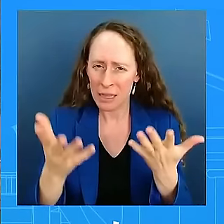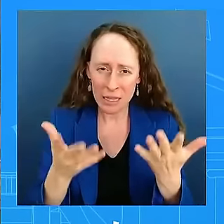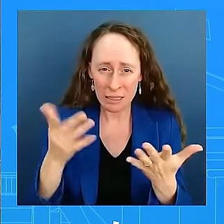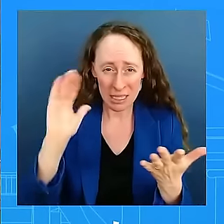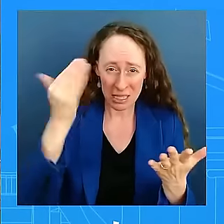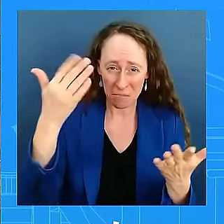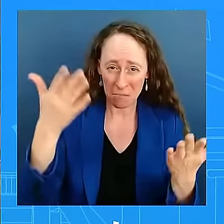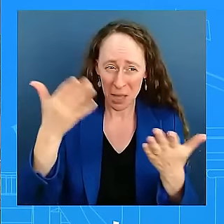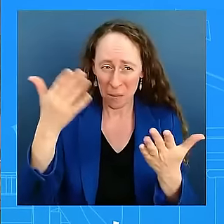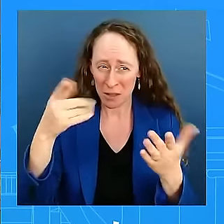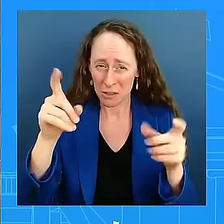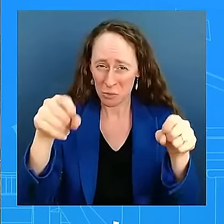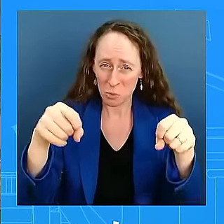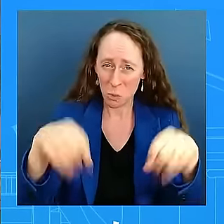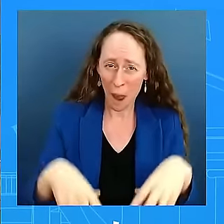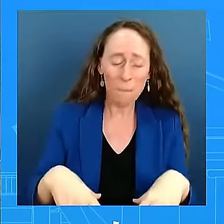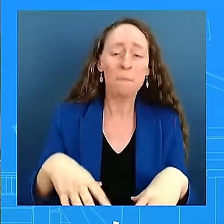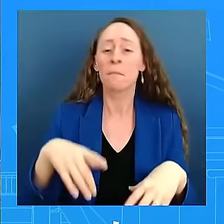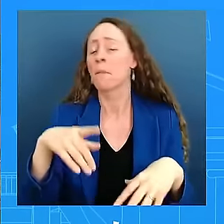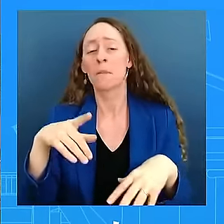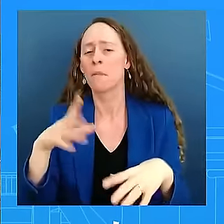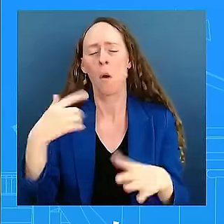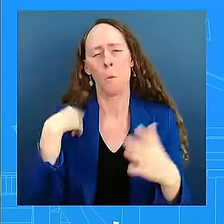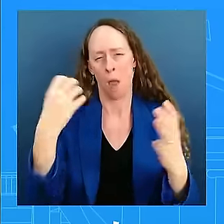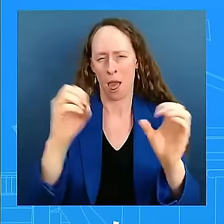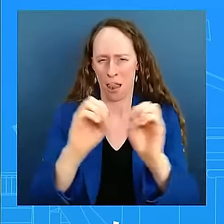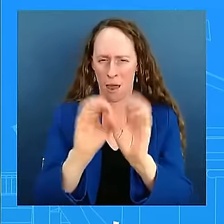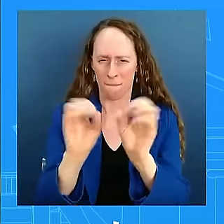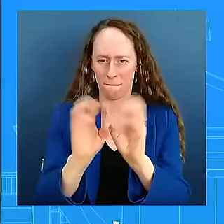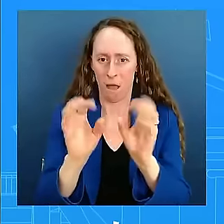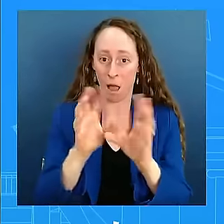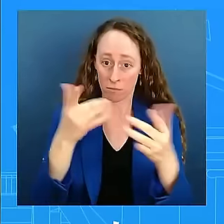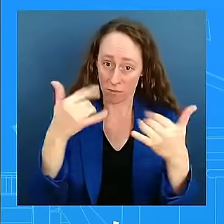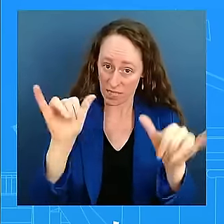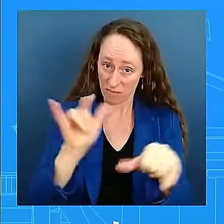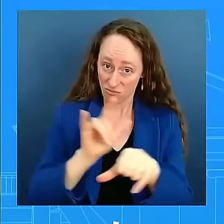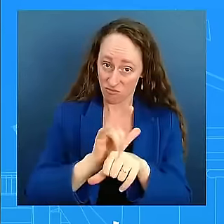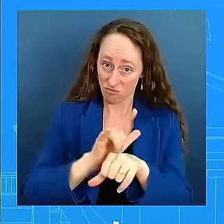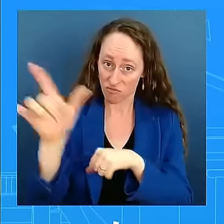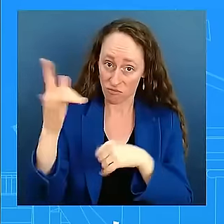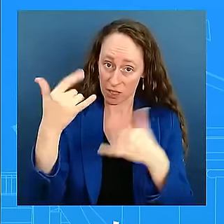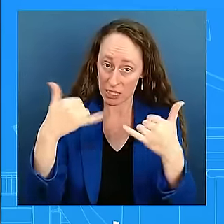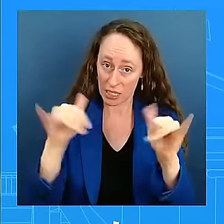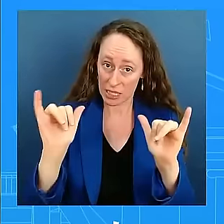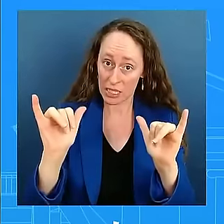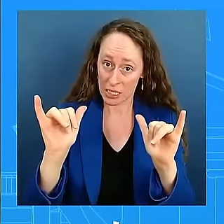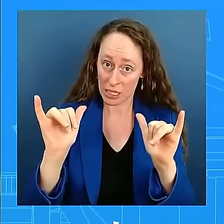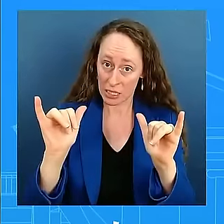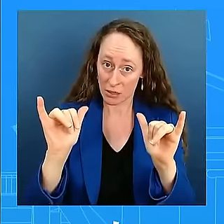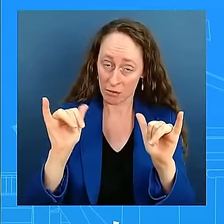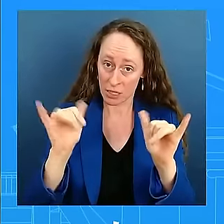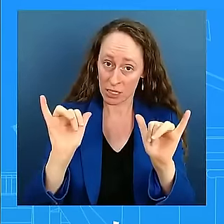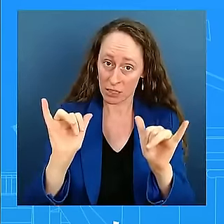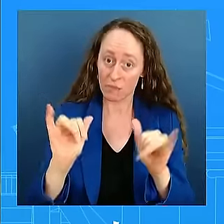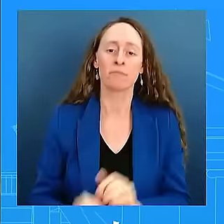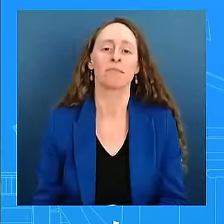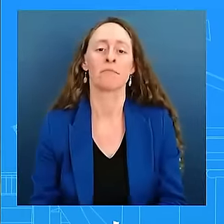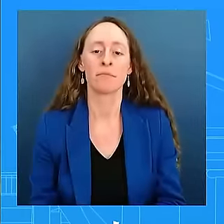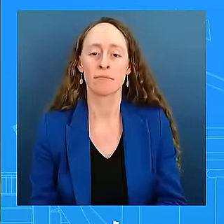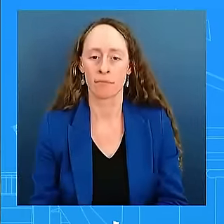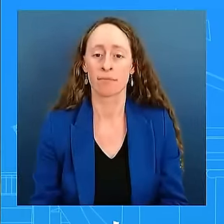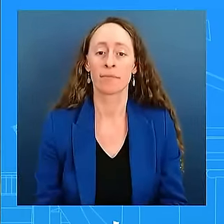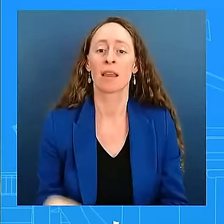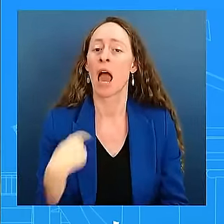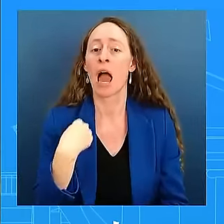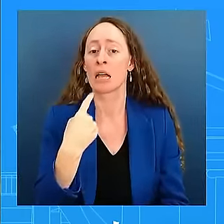trip is happening. I don't have any changes to the president's schedule. That's what I've said. And the president's looking forward to going